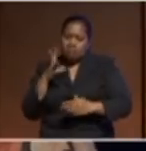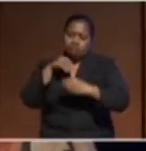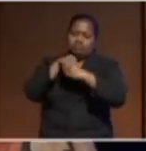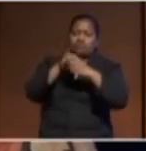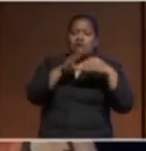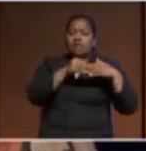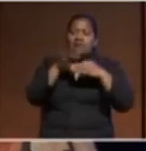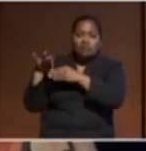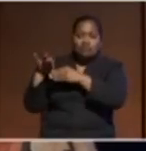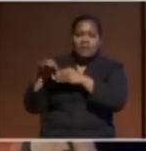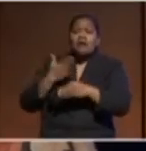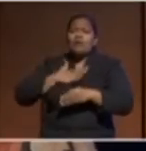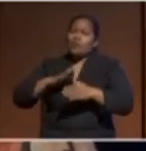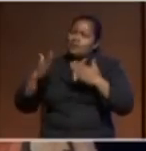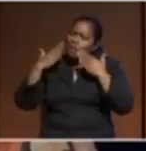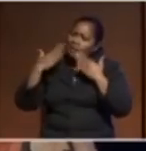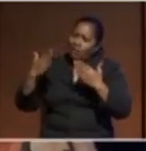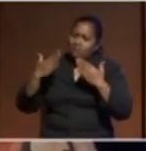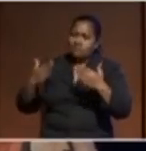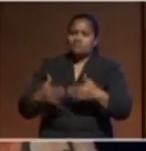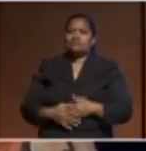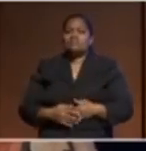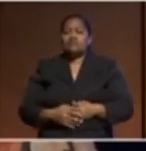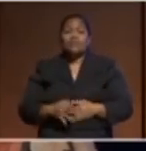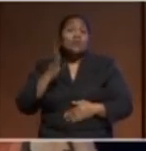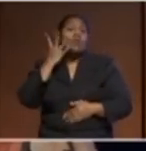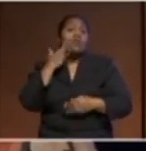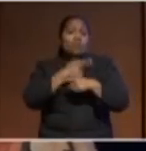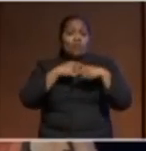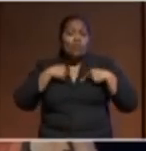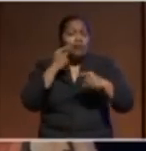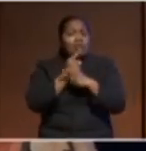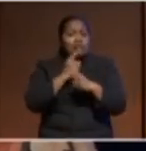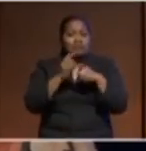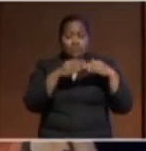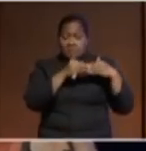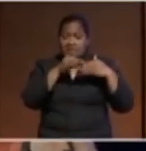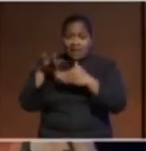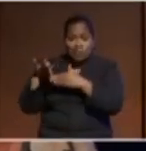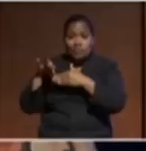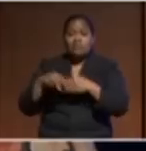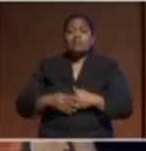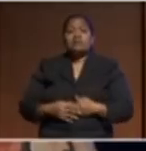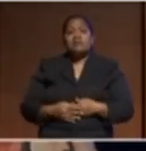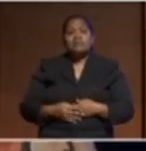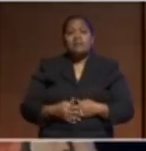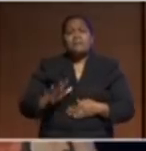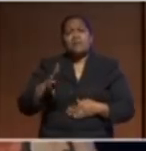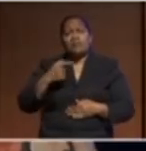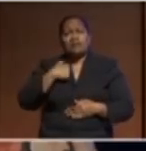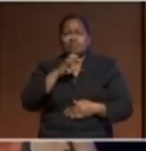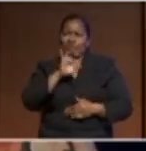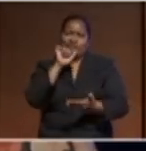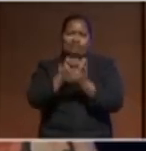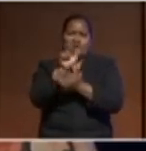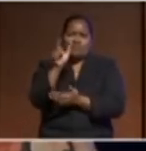I also want to acknowledge that when we talk about leadership and perhaps I'm not the right person to talk